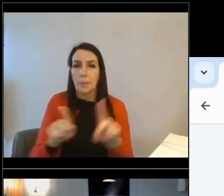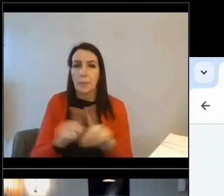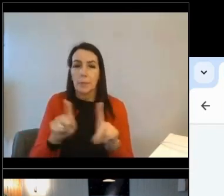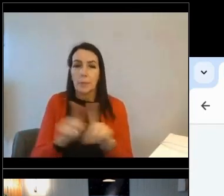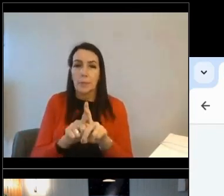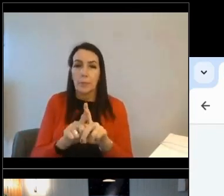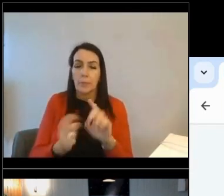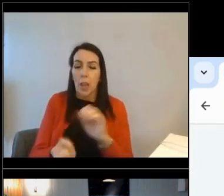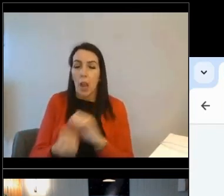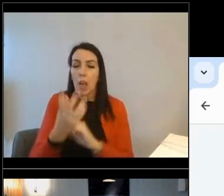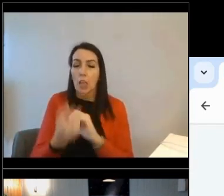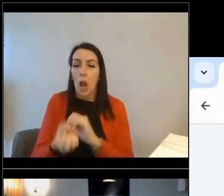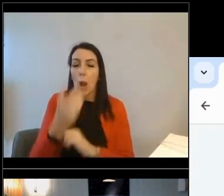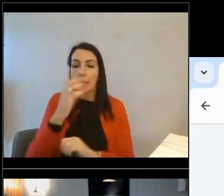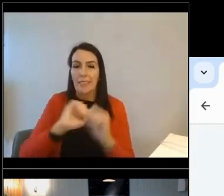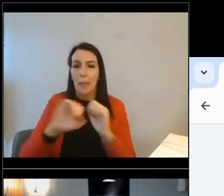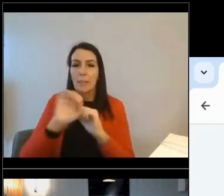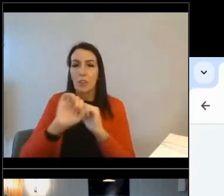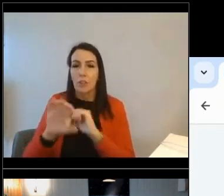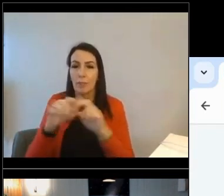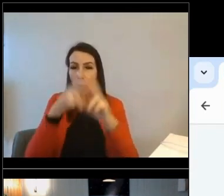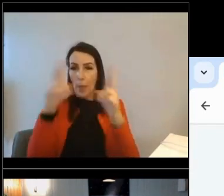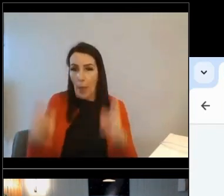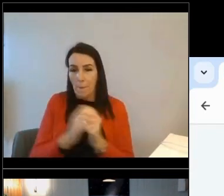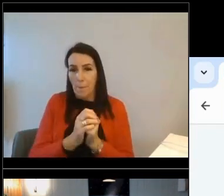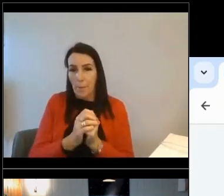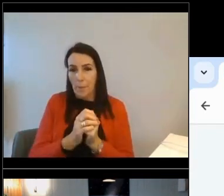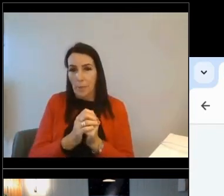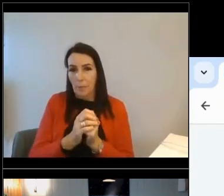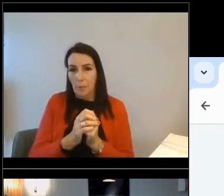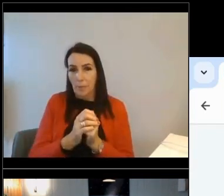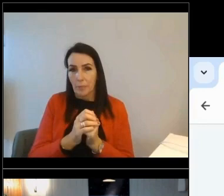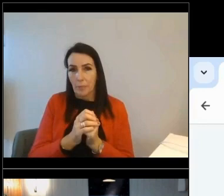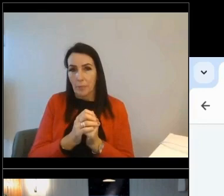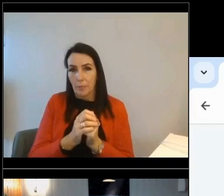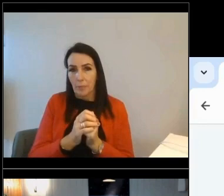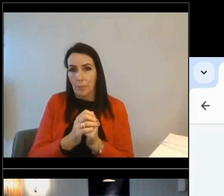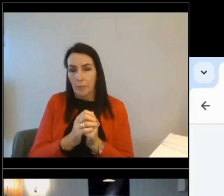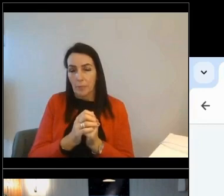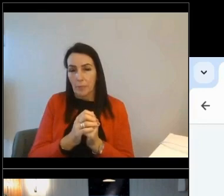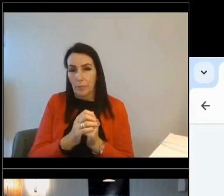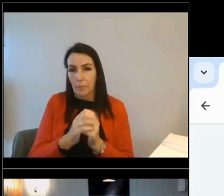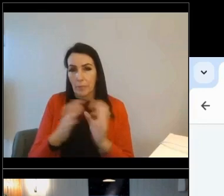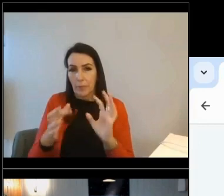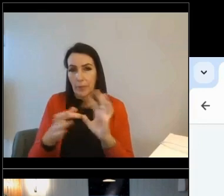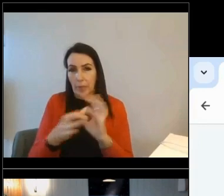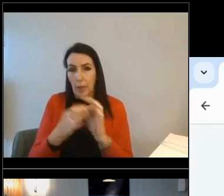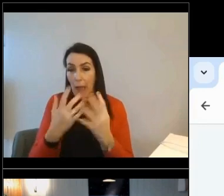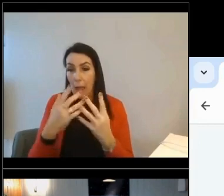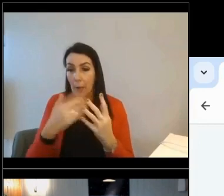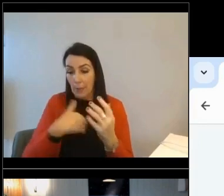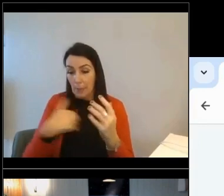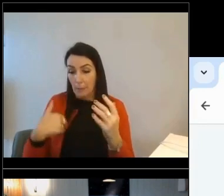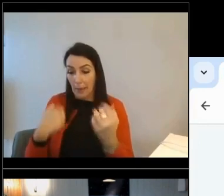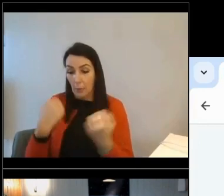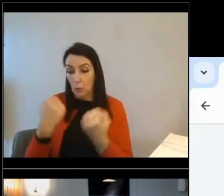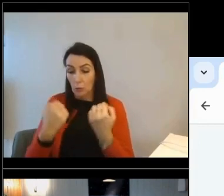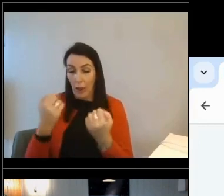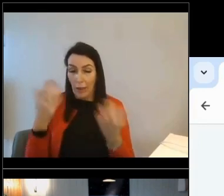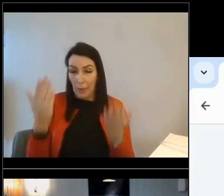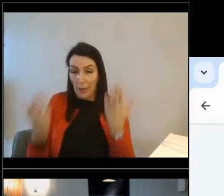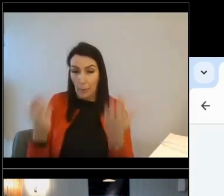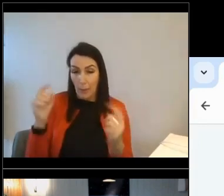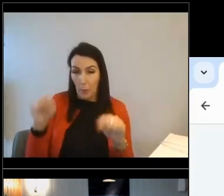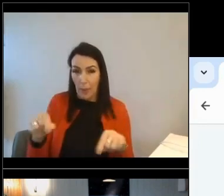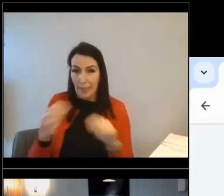emissions for this particular home in the real world by equating it to how many miles you could drive in a car. It